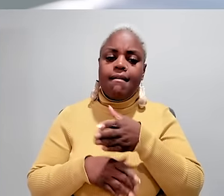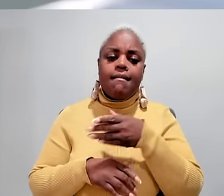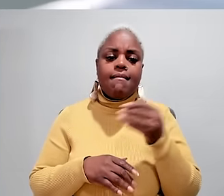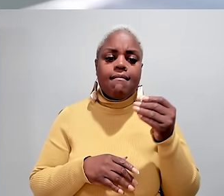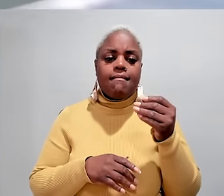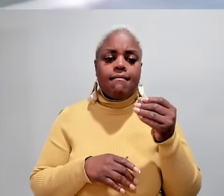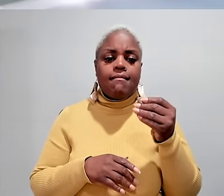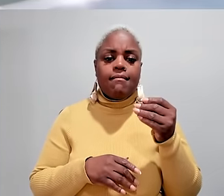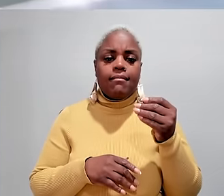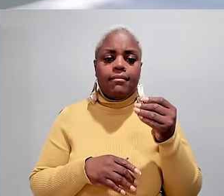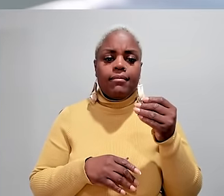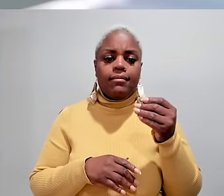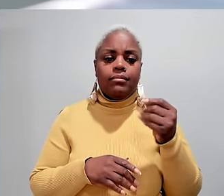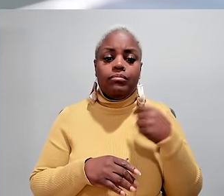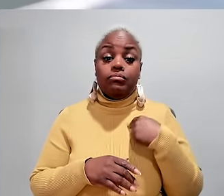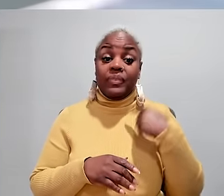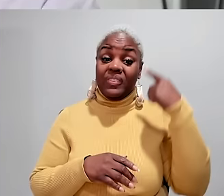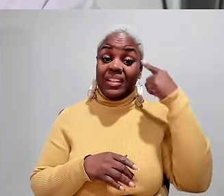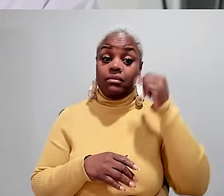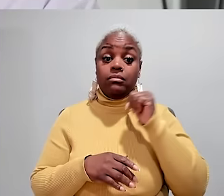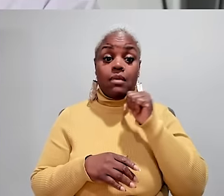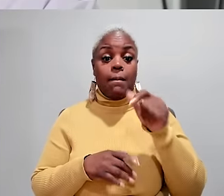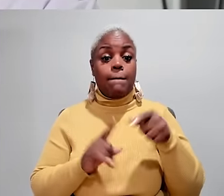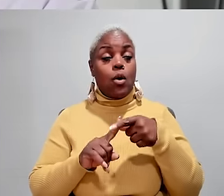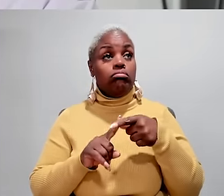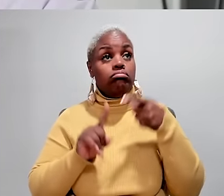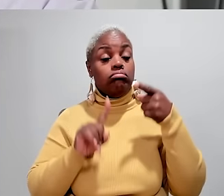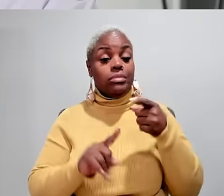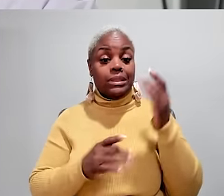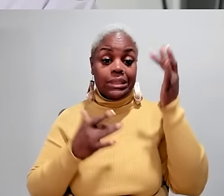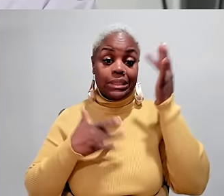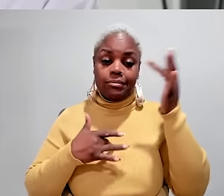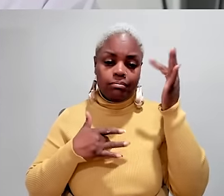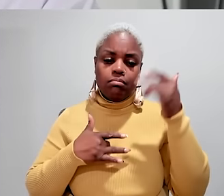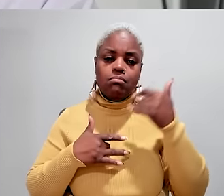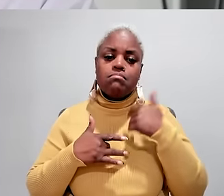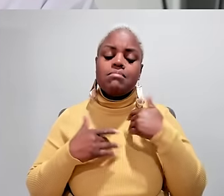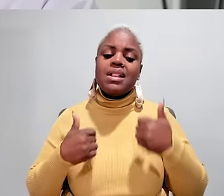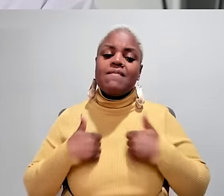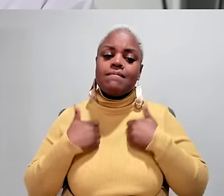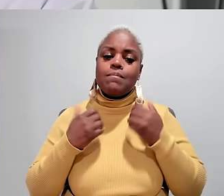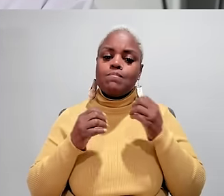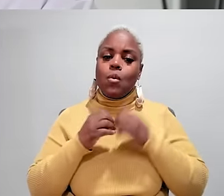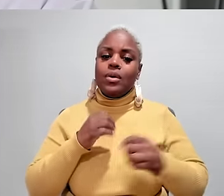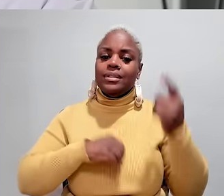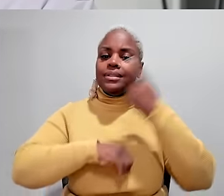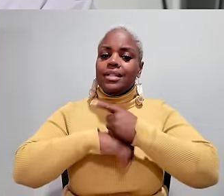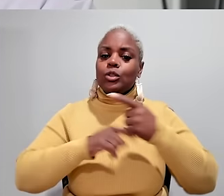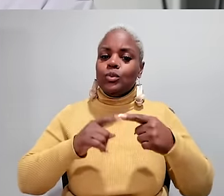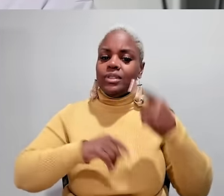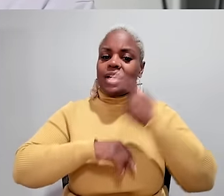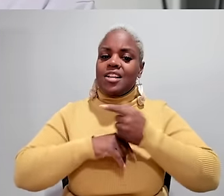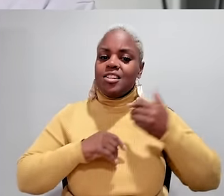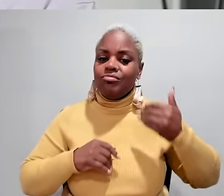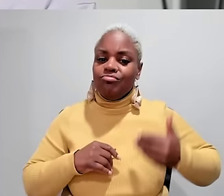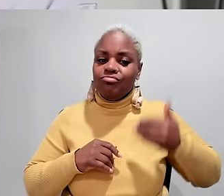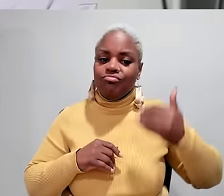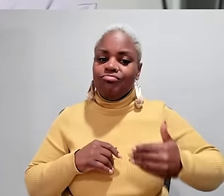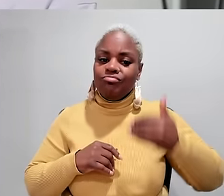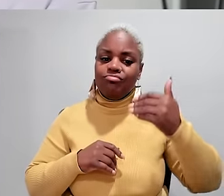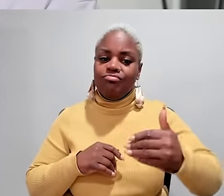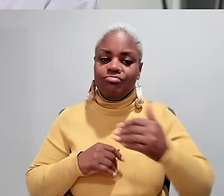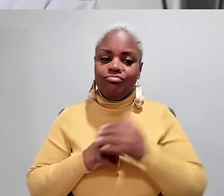future a lot and I really don't think about the course of the